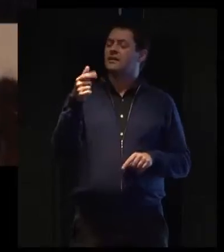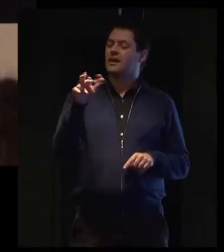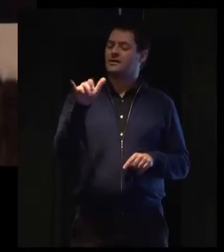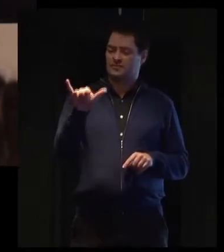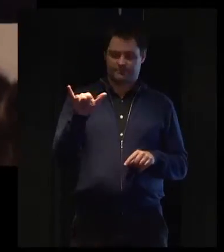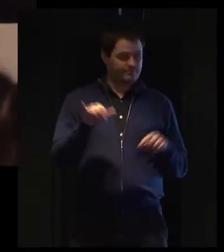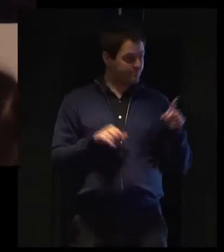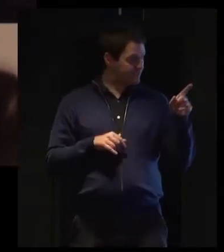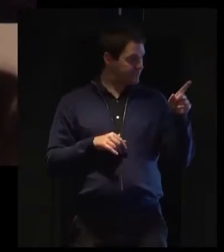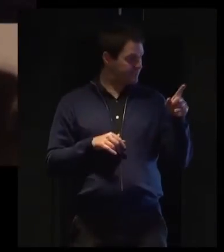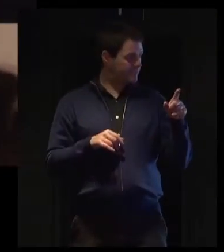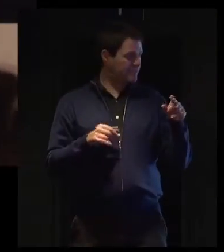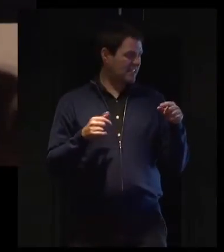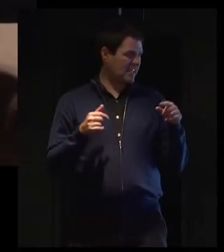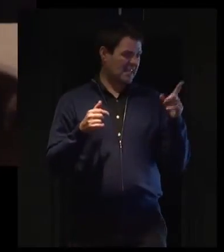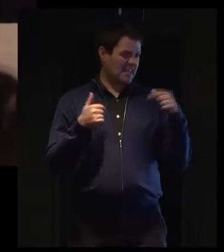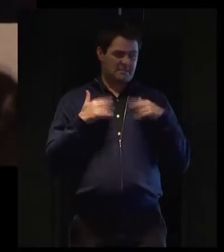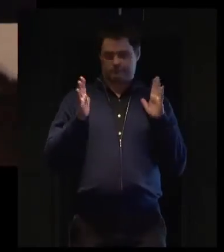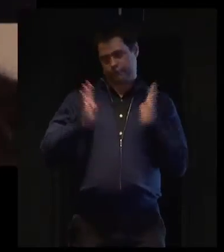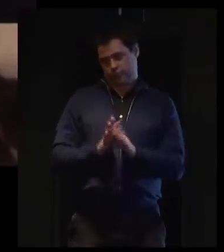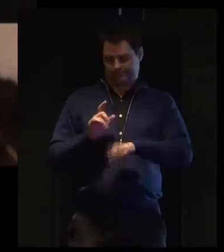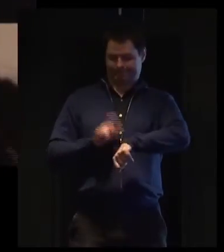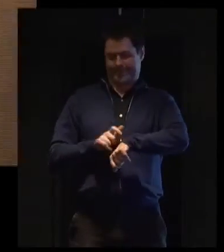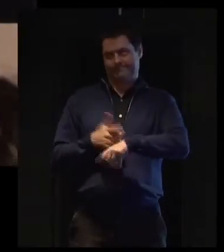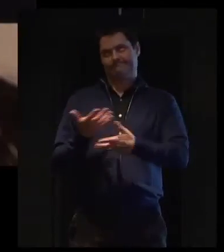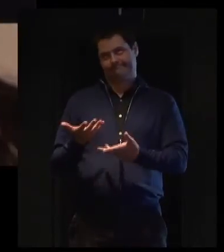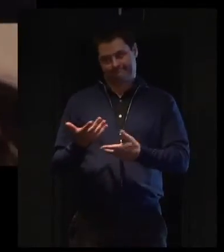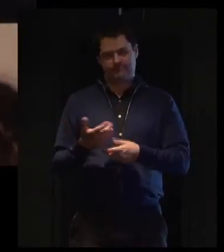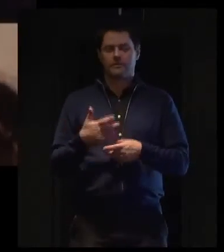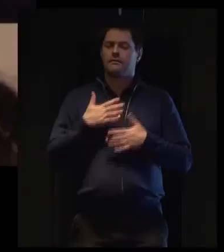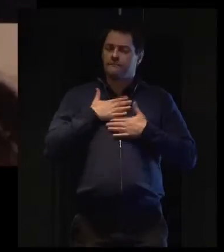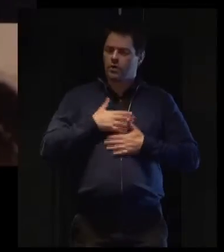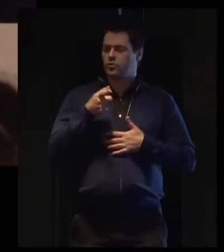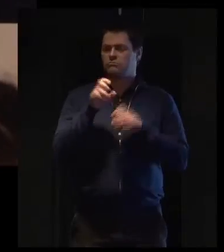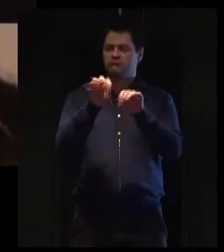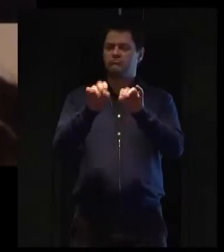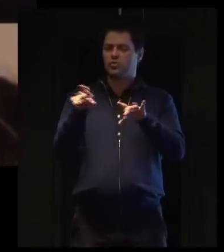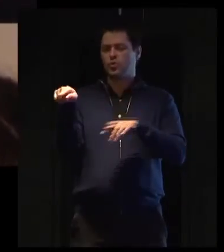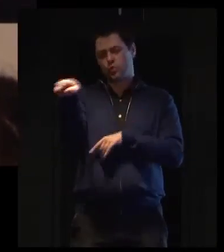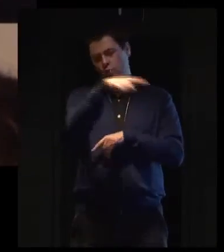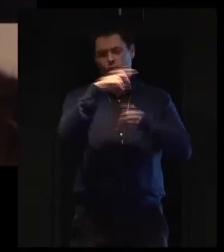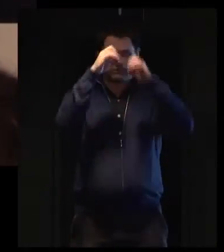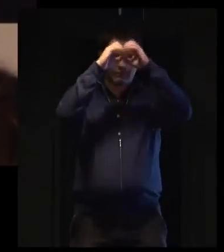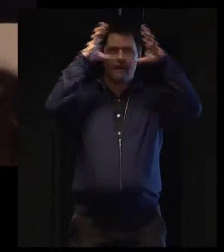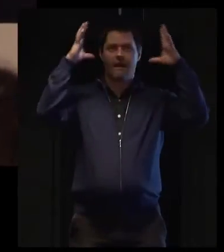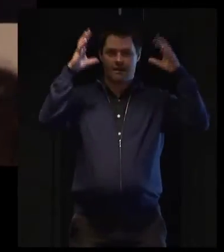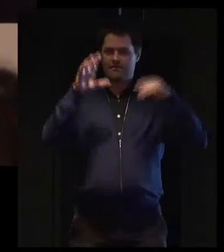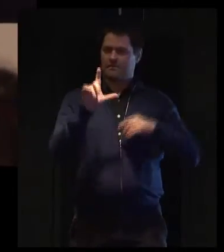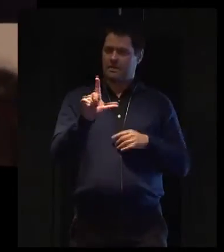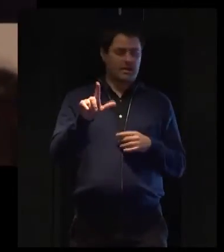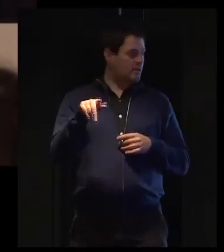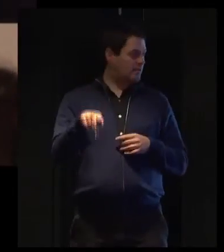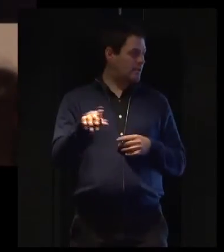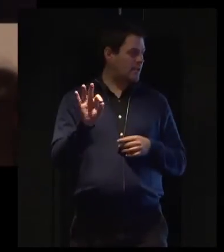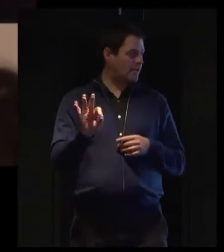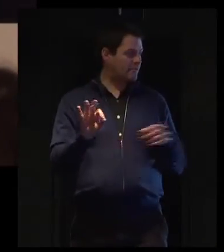Today's session is probably going to be necessarily quite brief, but I want to try and give you an overview of why providing accessible